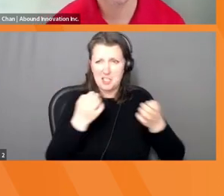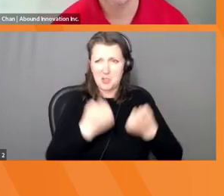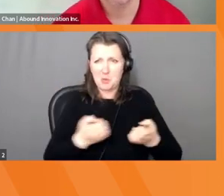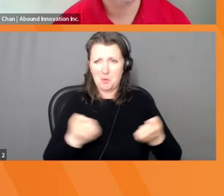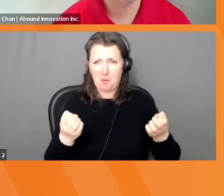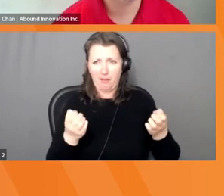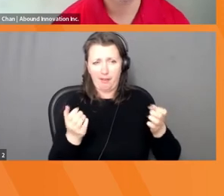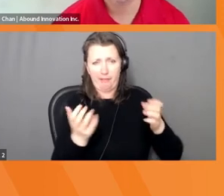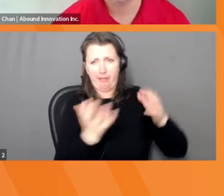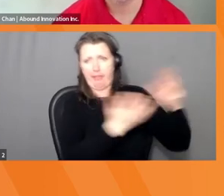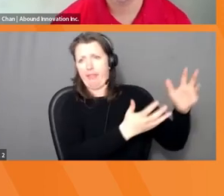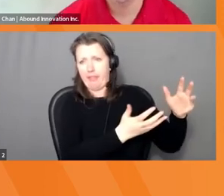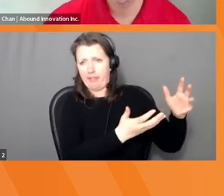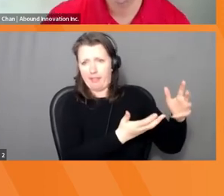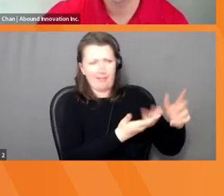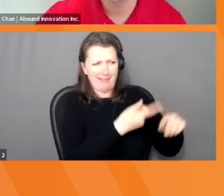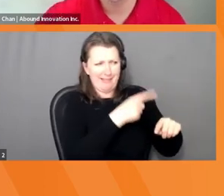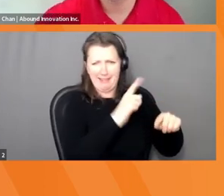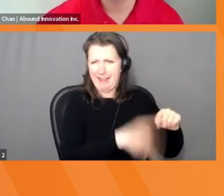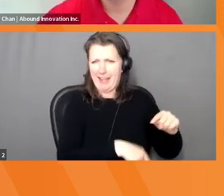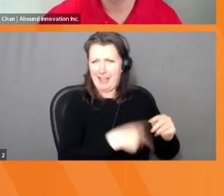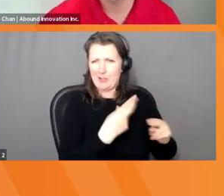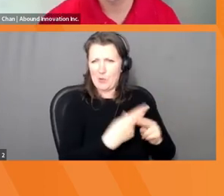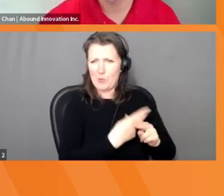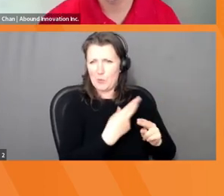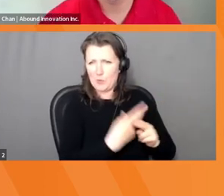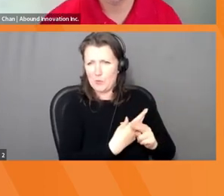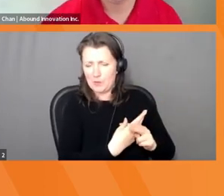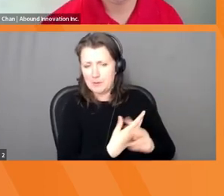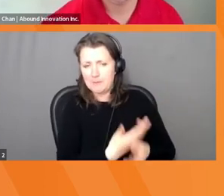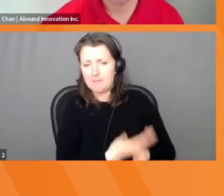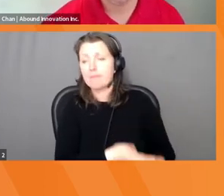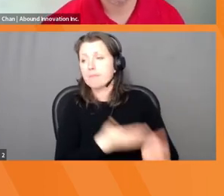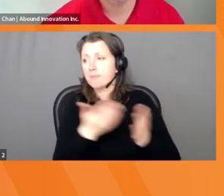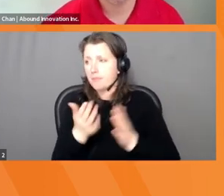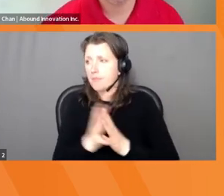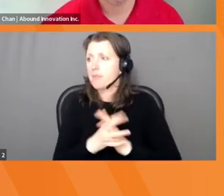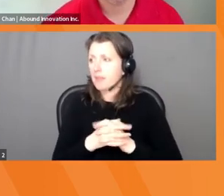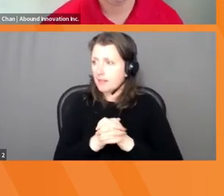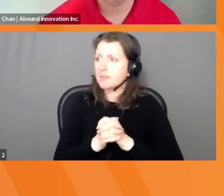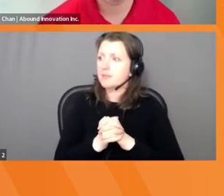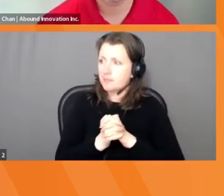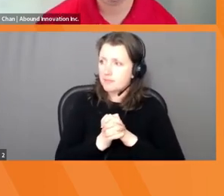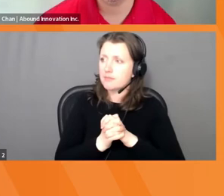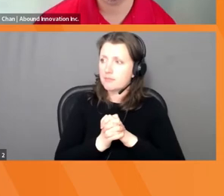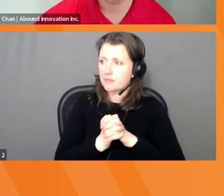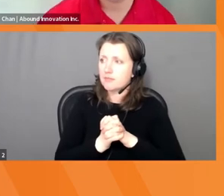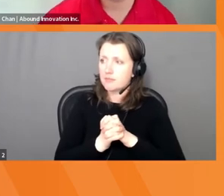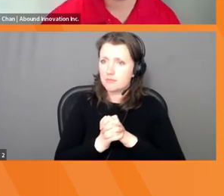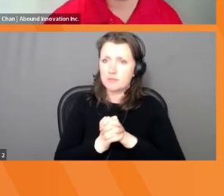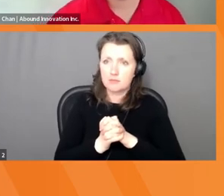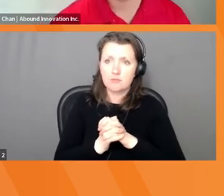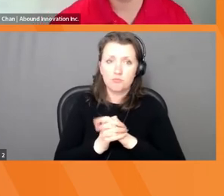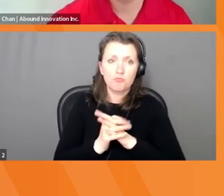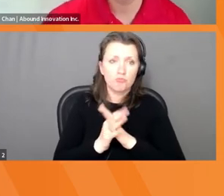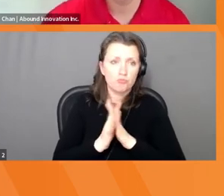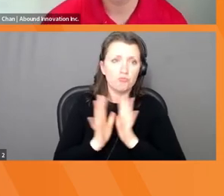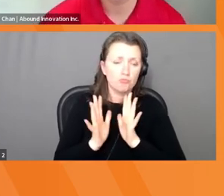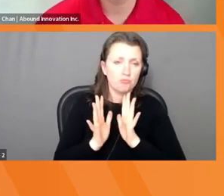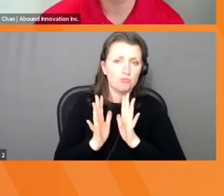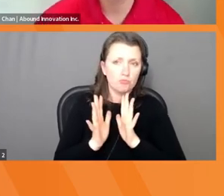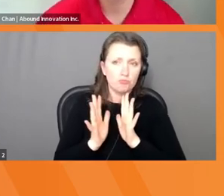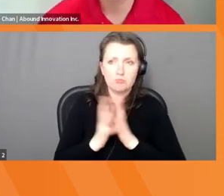These are great. Okay. DVD shelf. Why the stuffies. Okay. So you already are all sharing out.